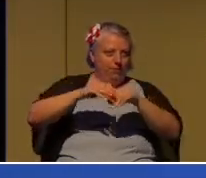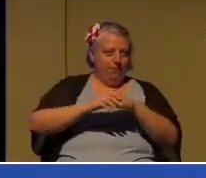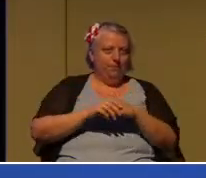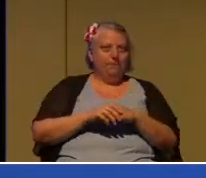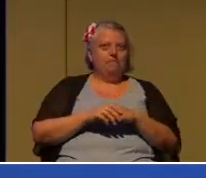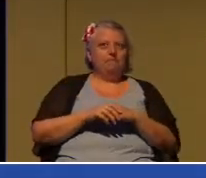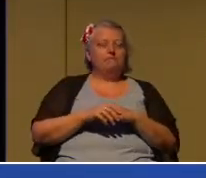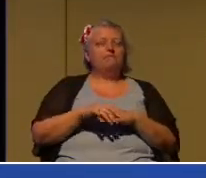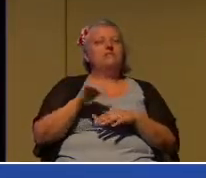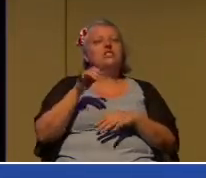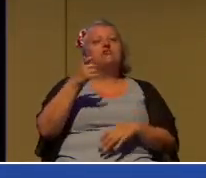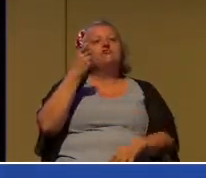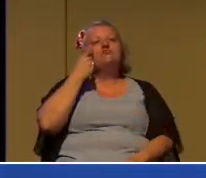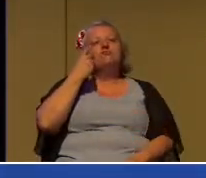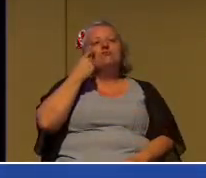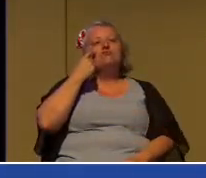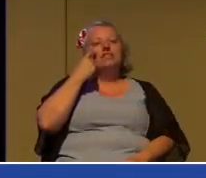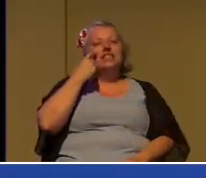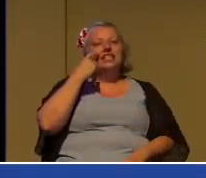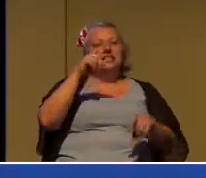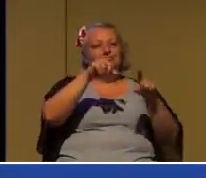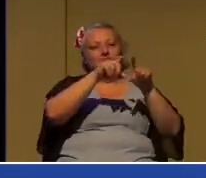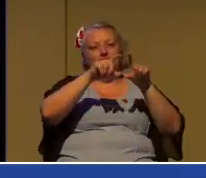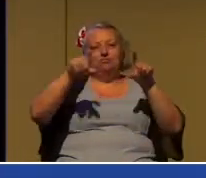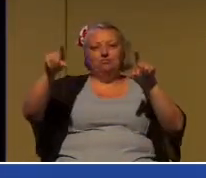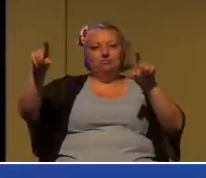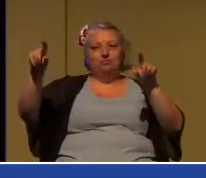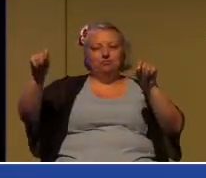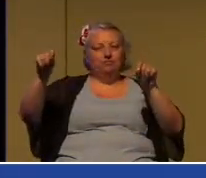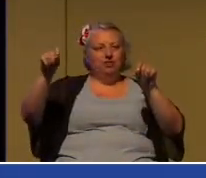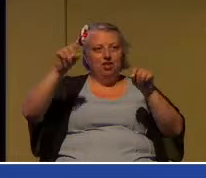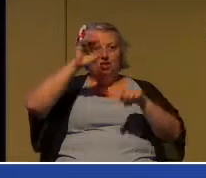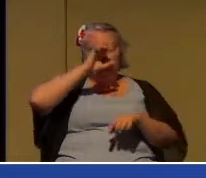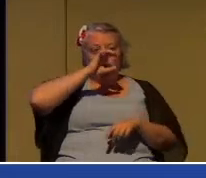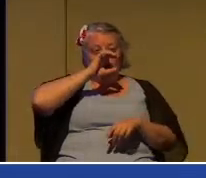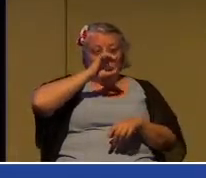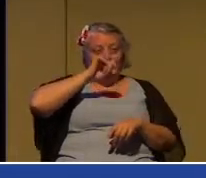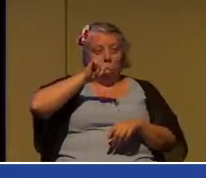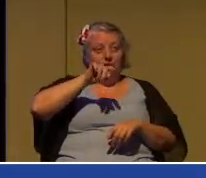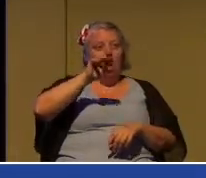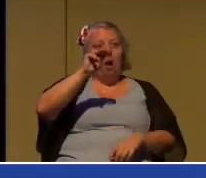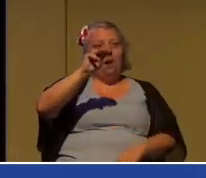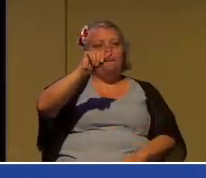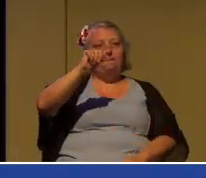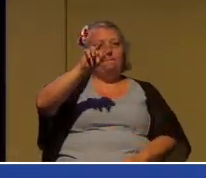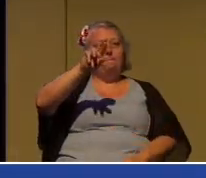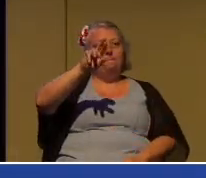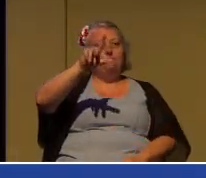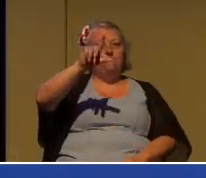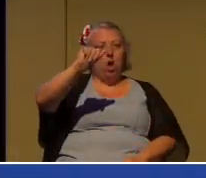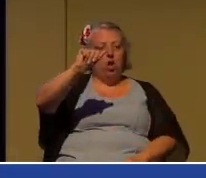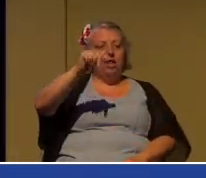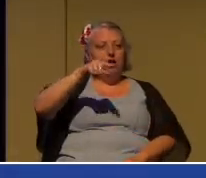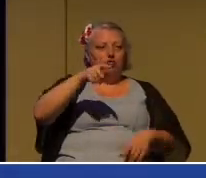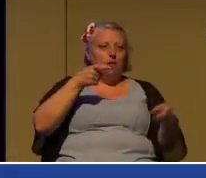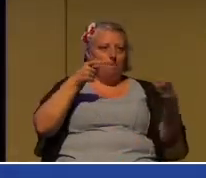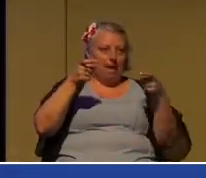And in a recent series of strips, Marla, who is the manager of the store,